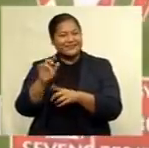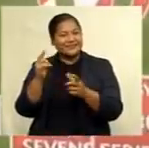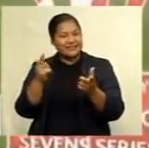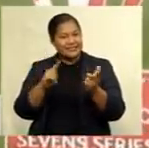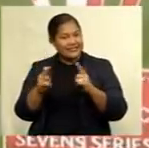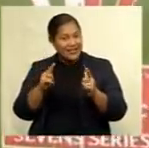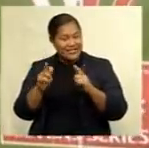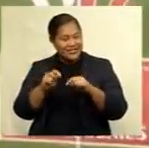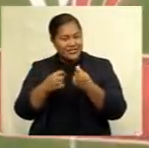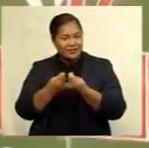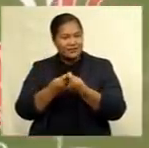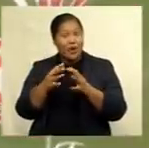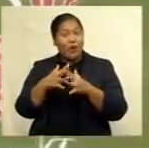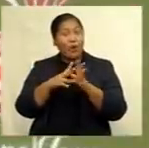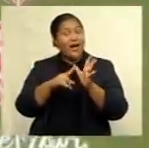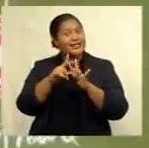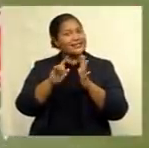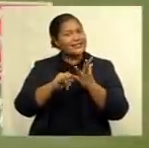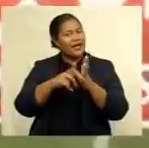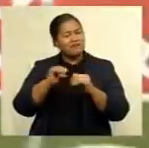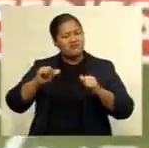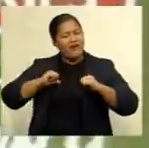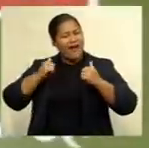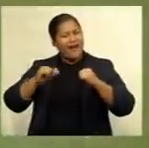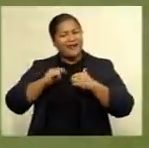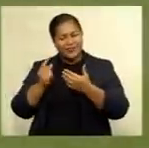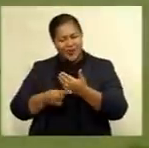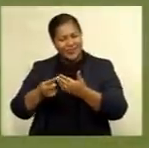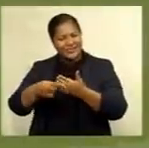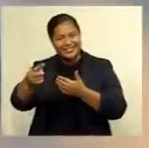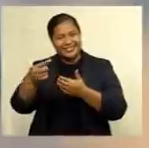Waysia Nadungu has proudly continued the legacy.